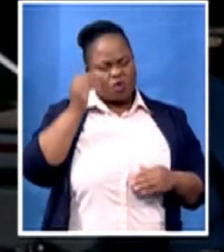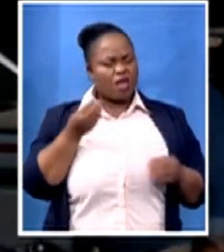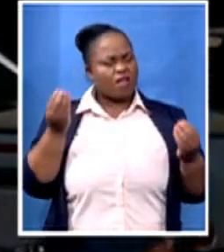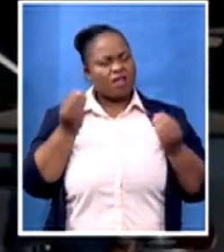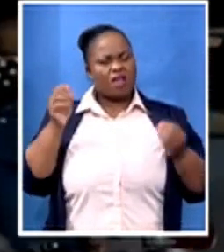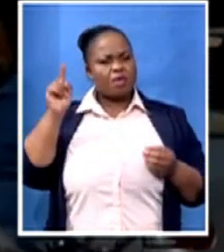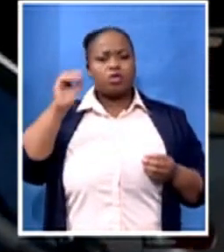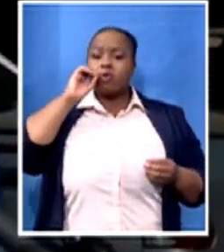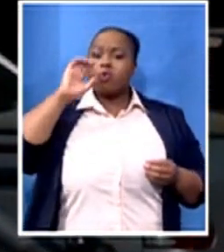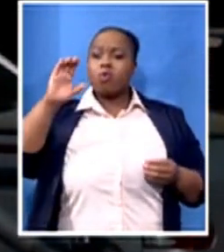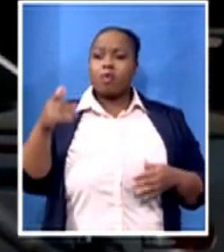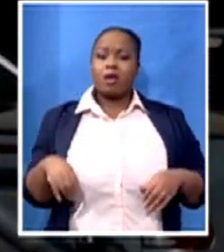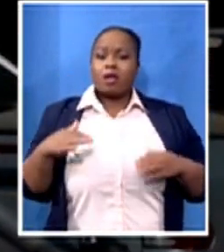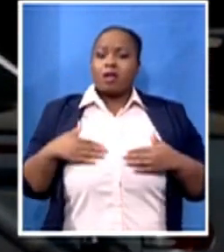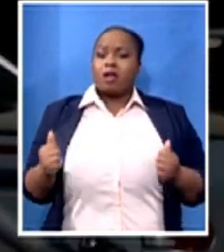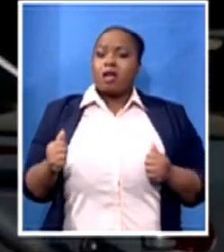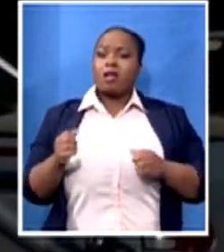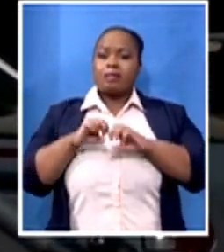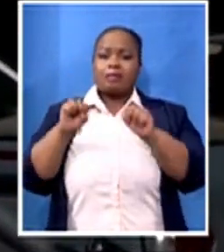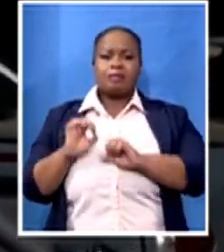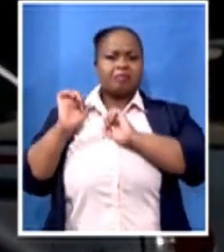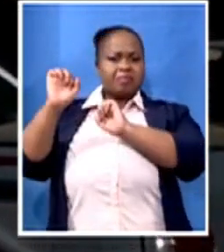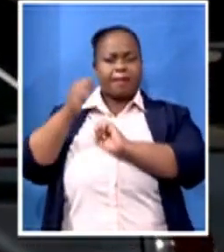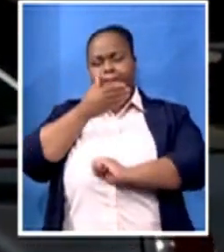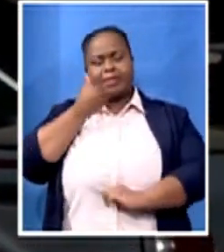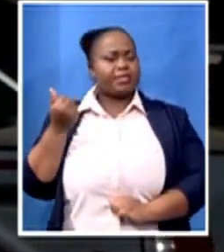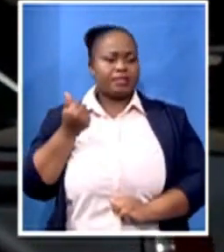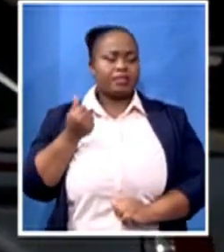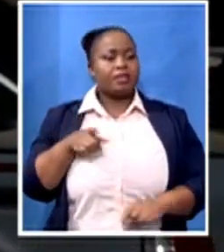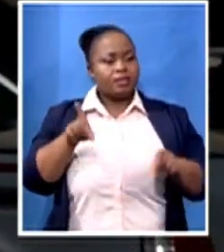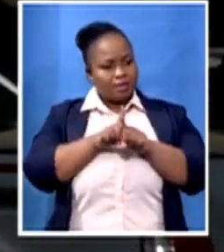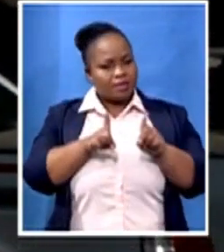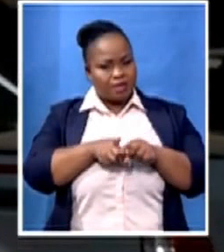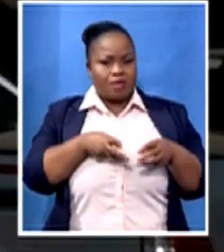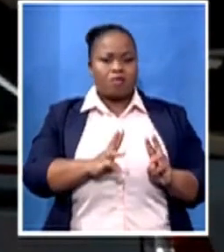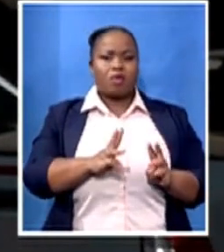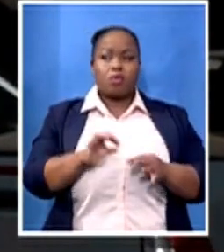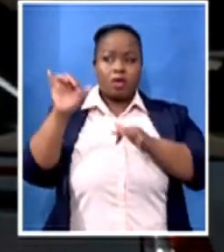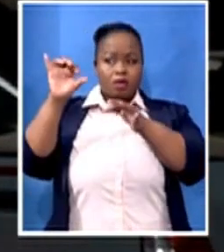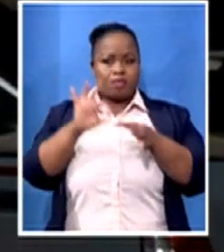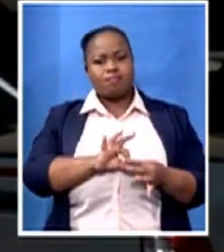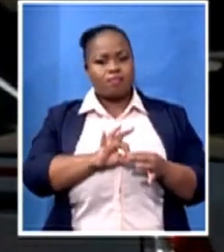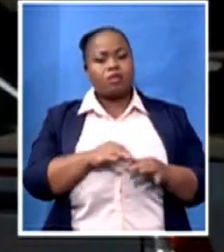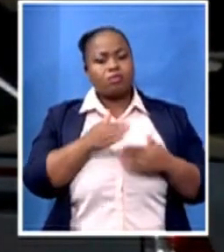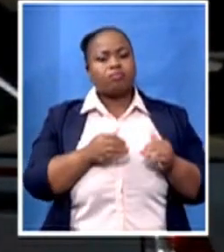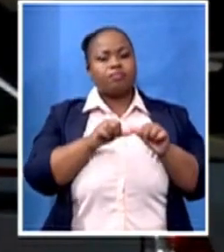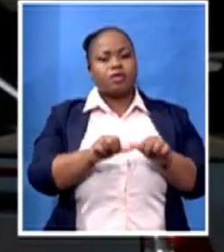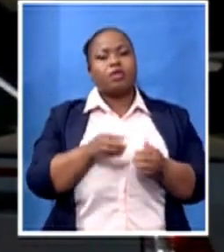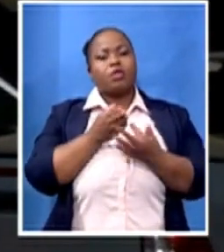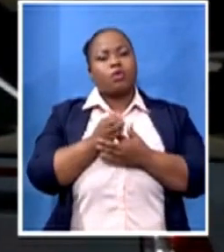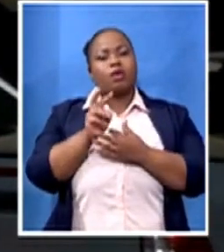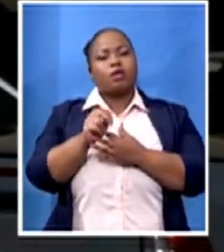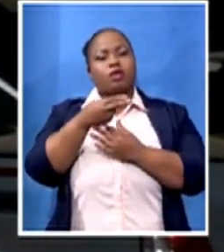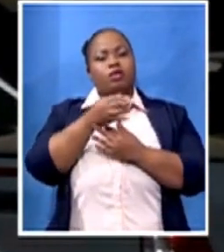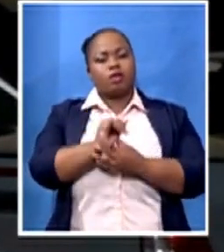which to us is exactly the same as will be delivered through NHI. Then suggest that the Cubans are